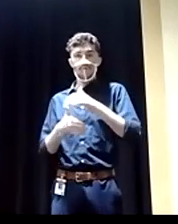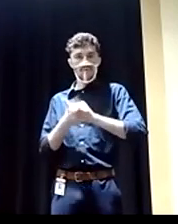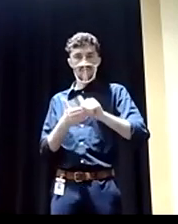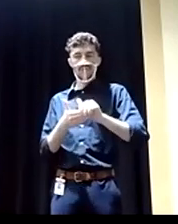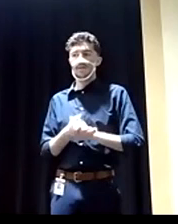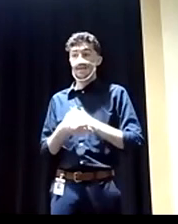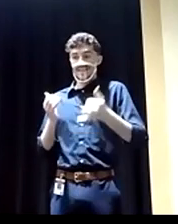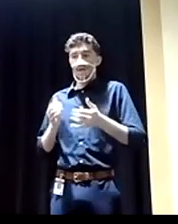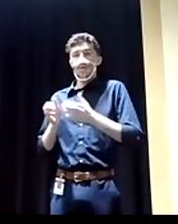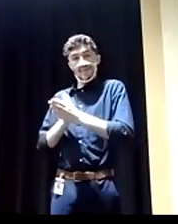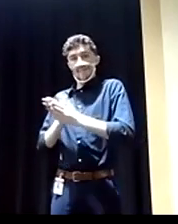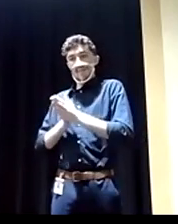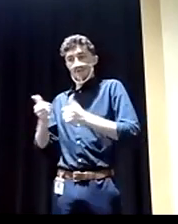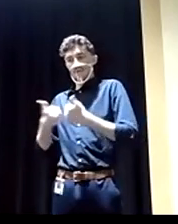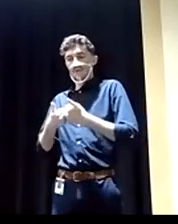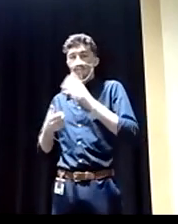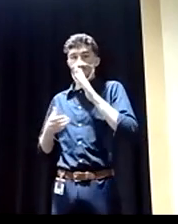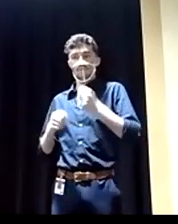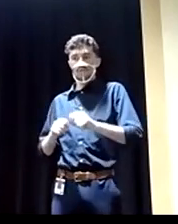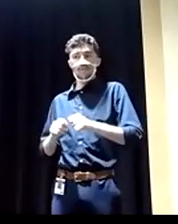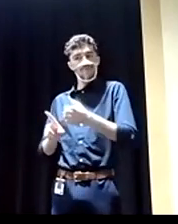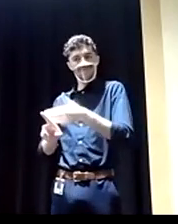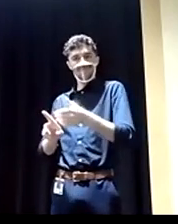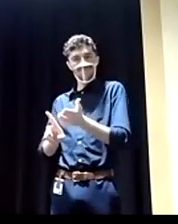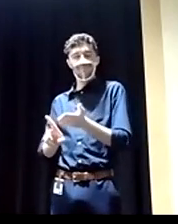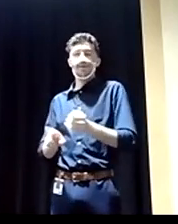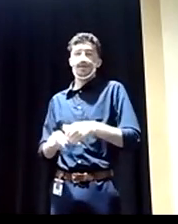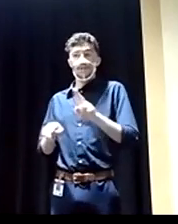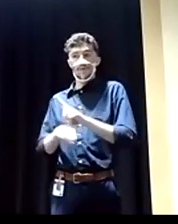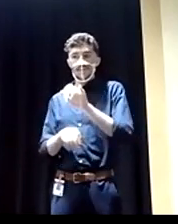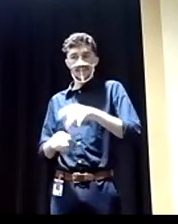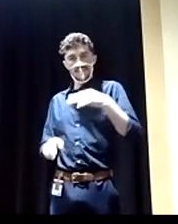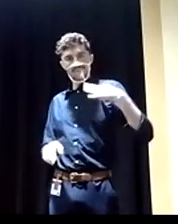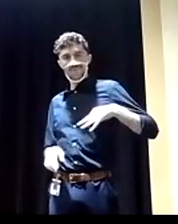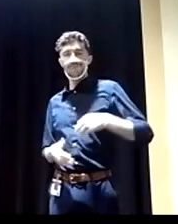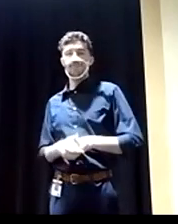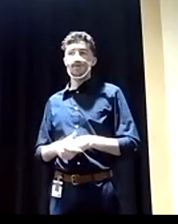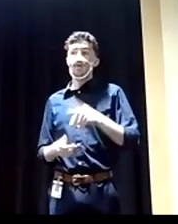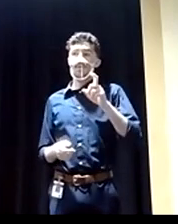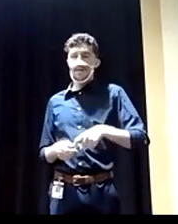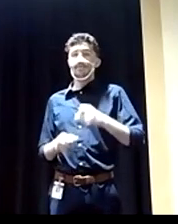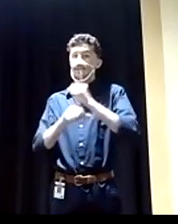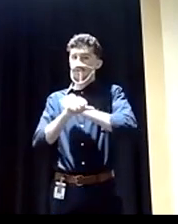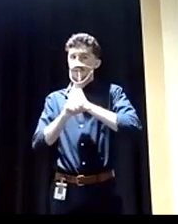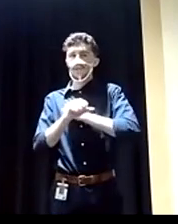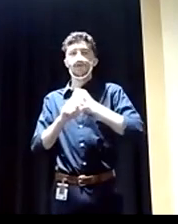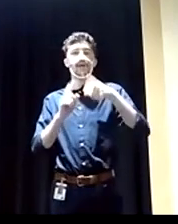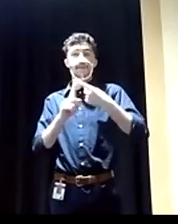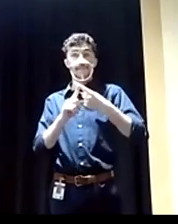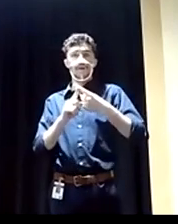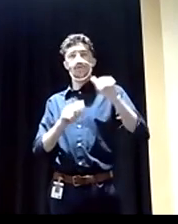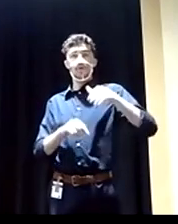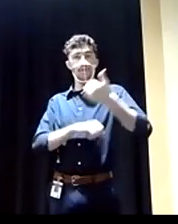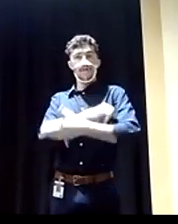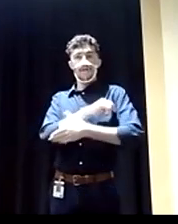ensnare these countries and build their influence globally as well, too. We must be strategic with our foreign aid. We must be targeted with our